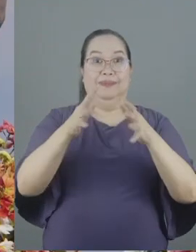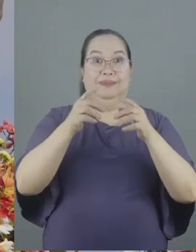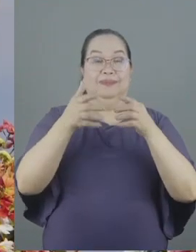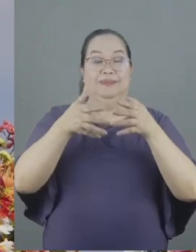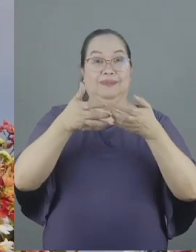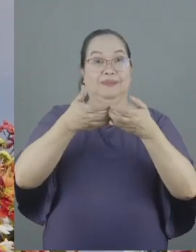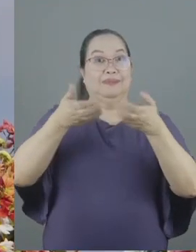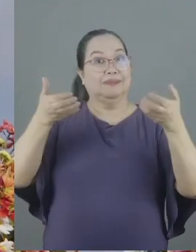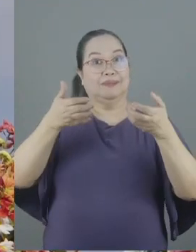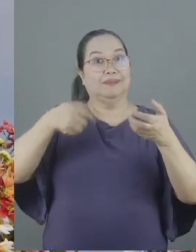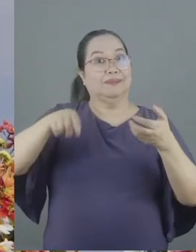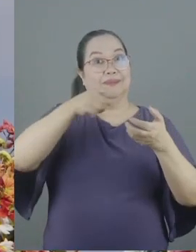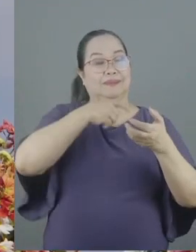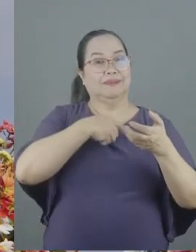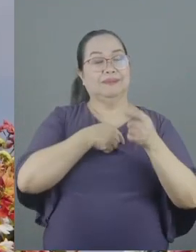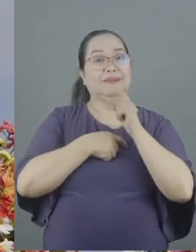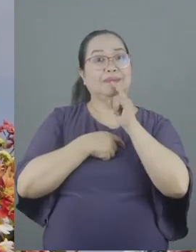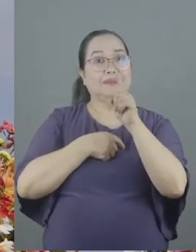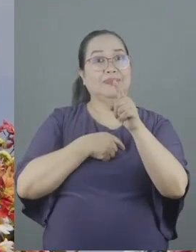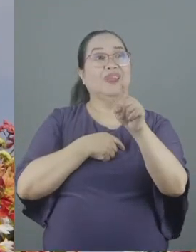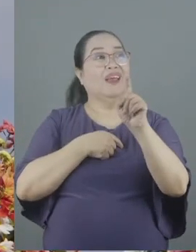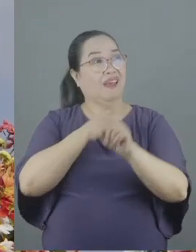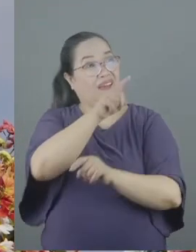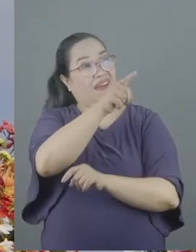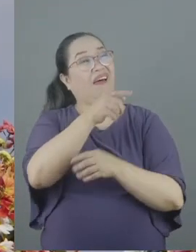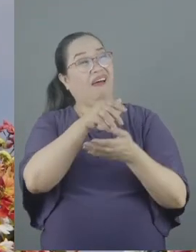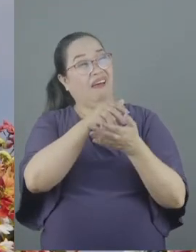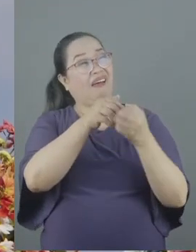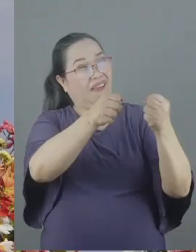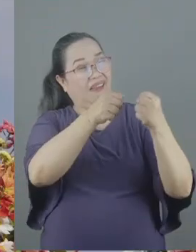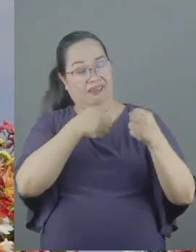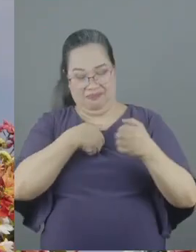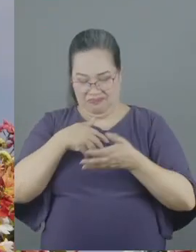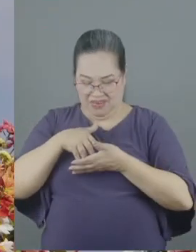us oh so you're strong and I'm weak